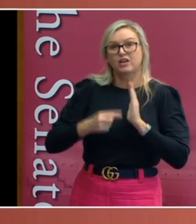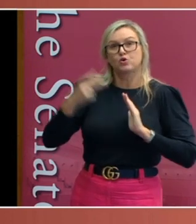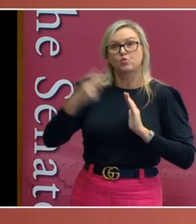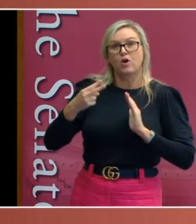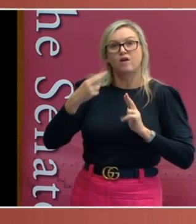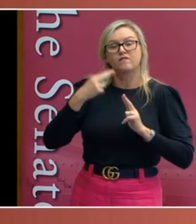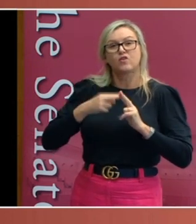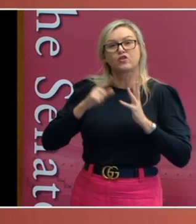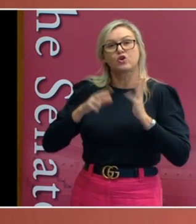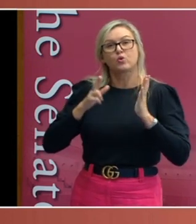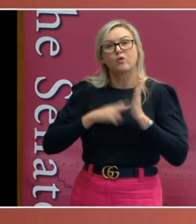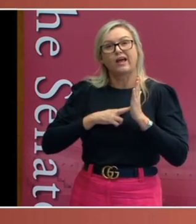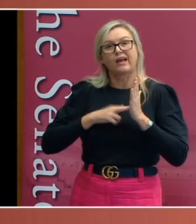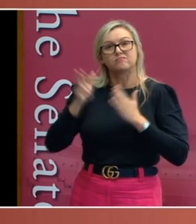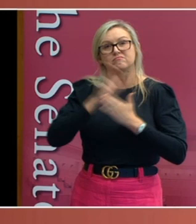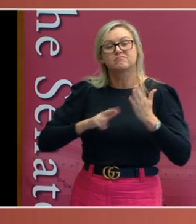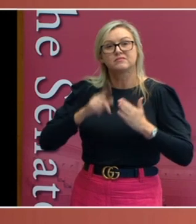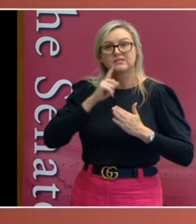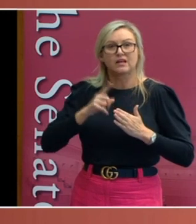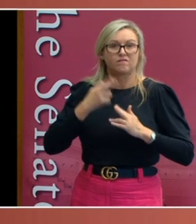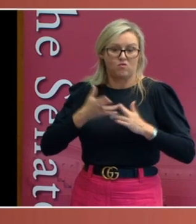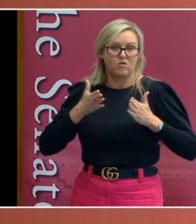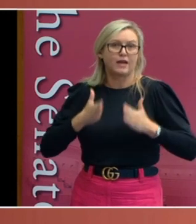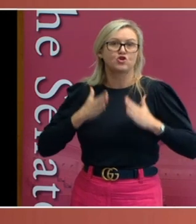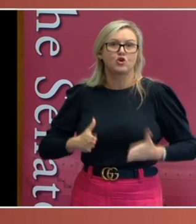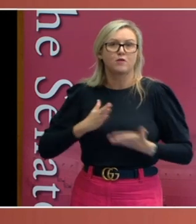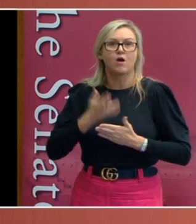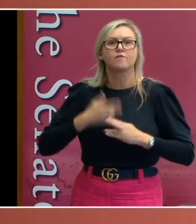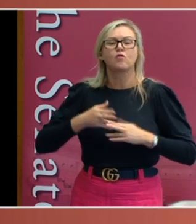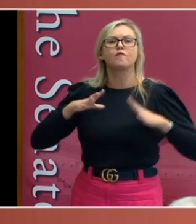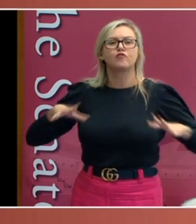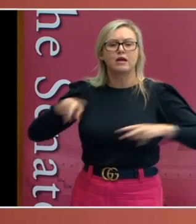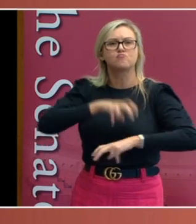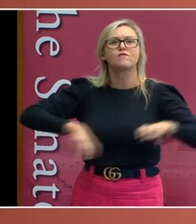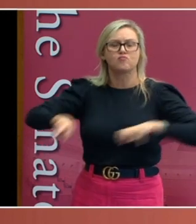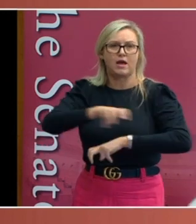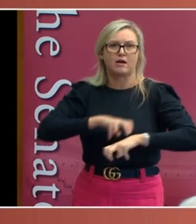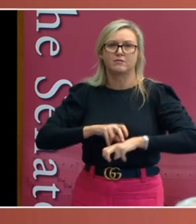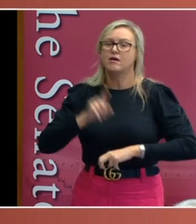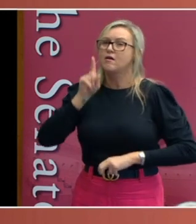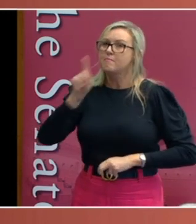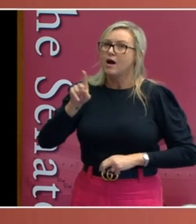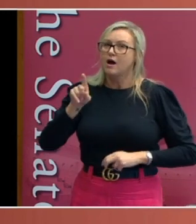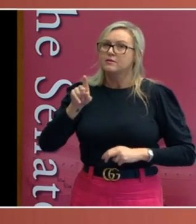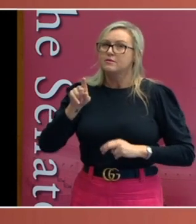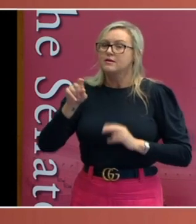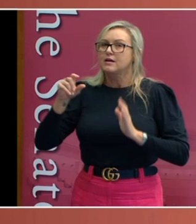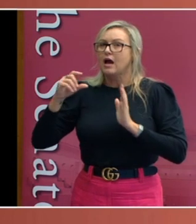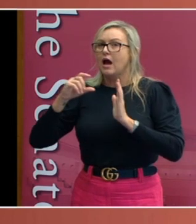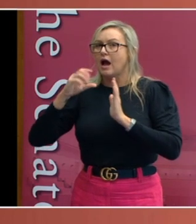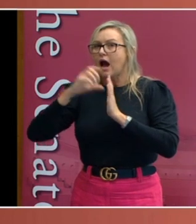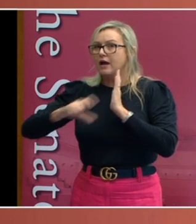the International Covenant on Civil and Political Rights. But Article 12 is expressly subject to a